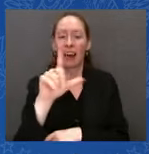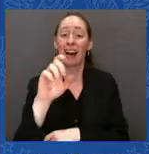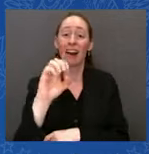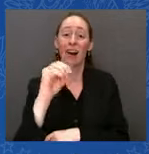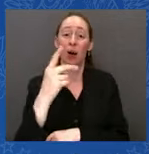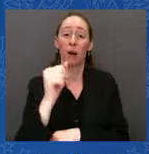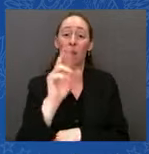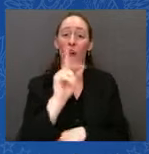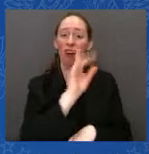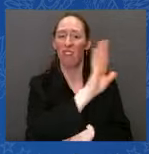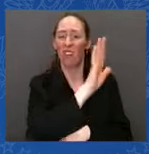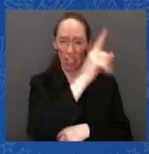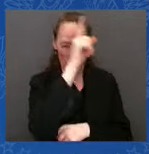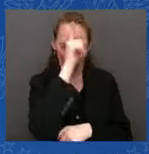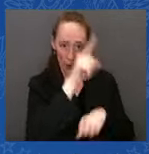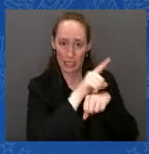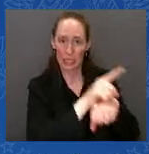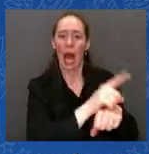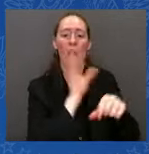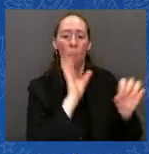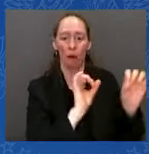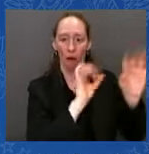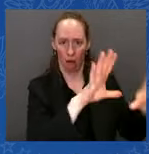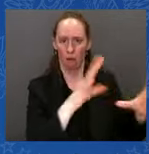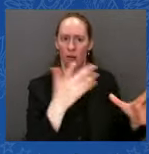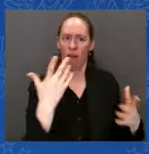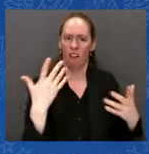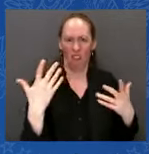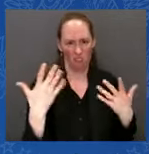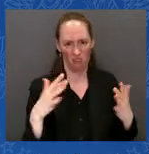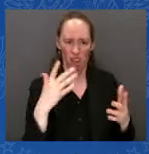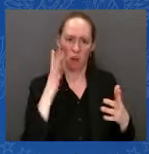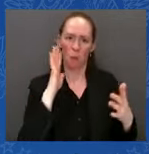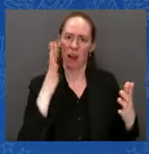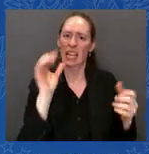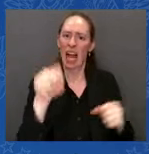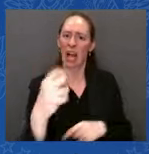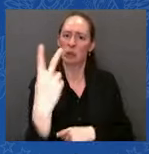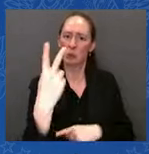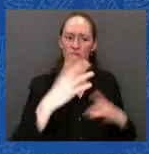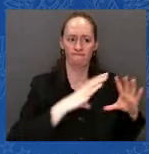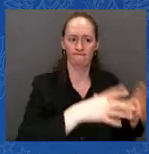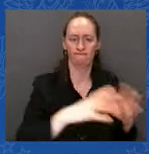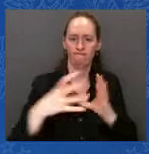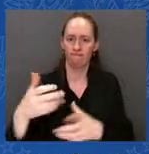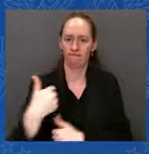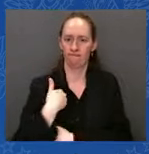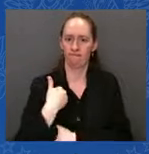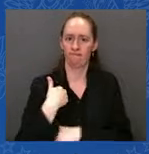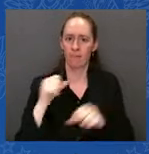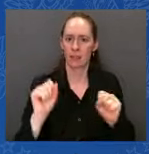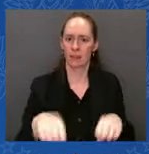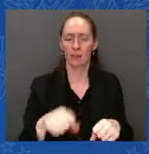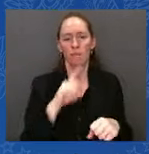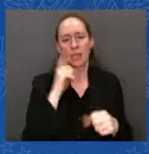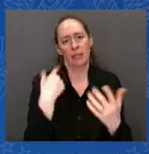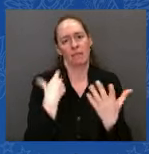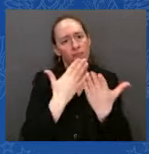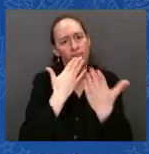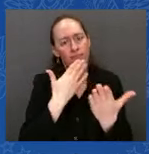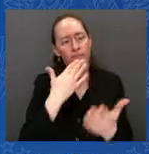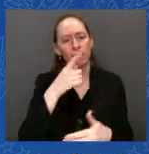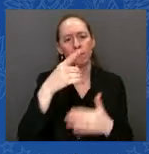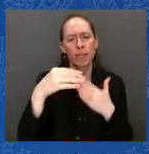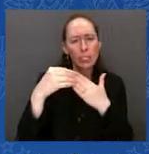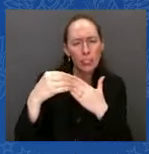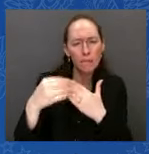the Chancellor for his leadership and his steadfast commitment to our collective efforts to support Ukraine. Germany has really